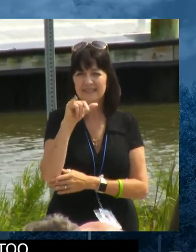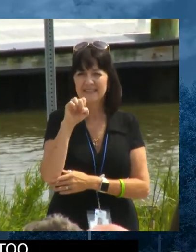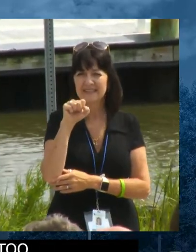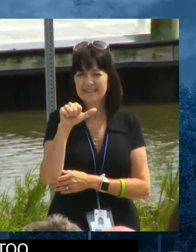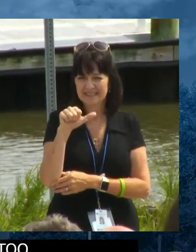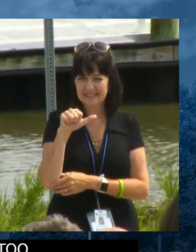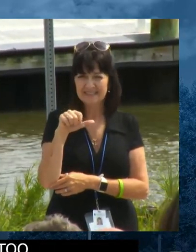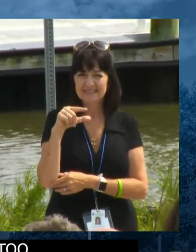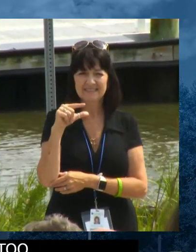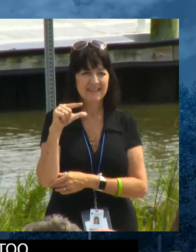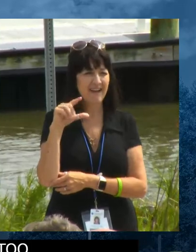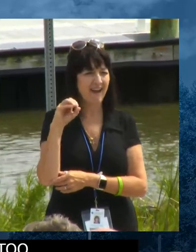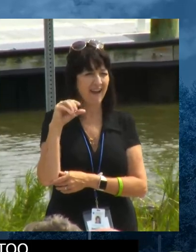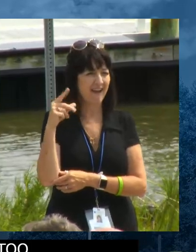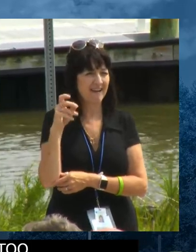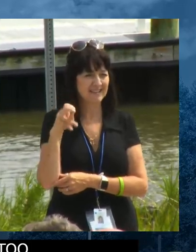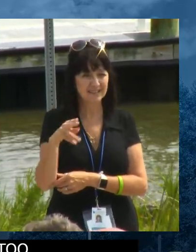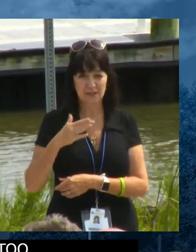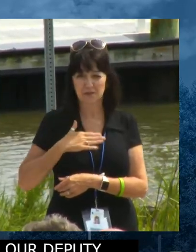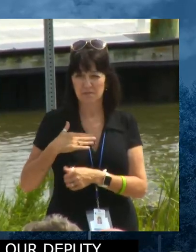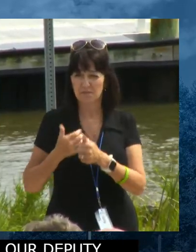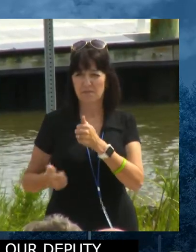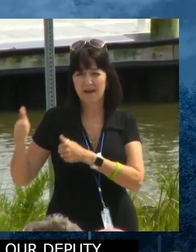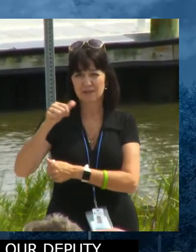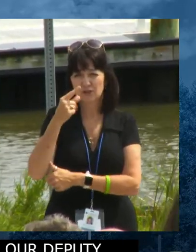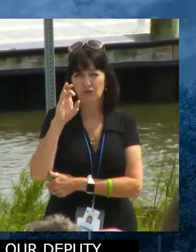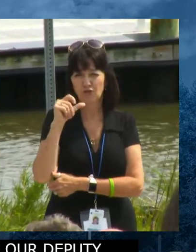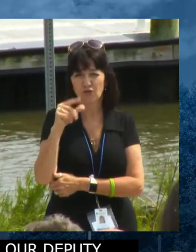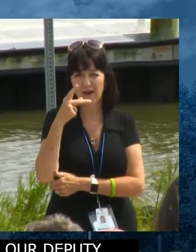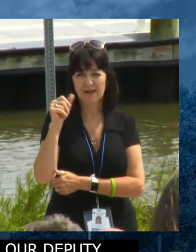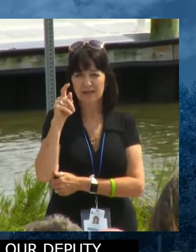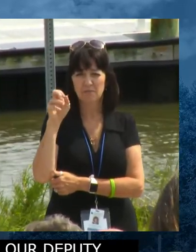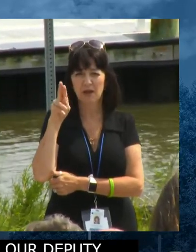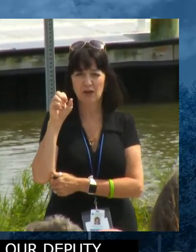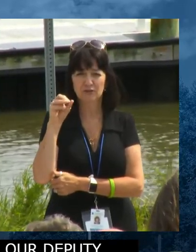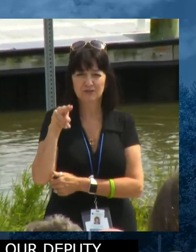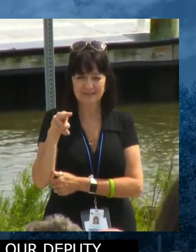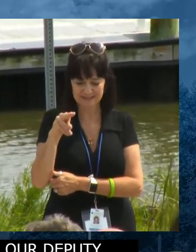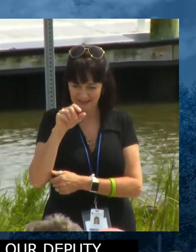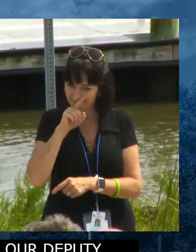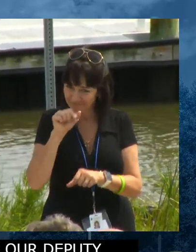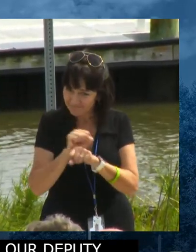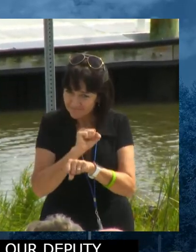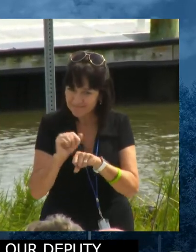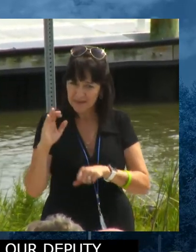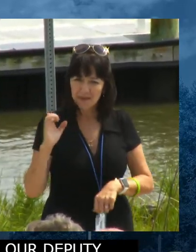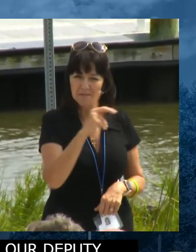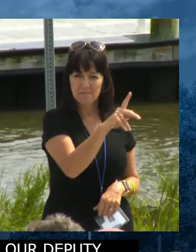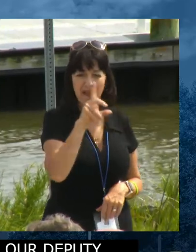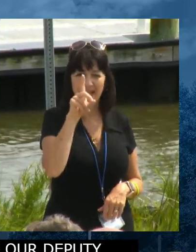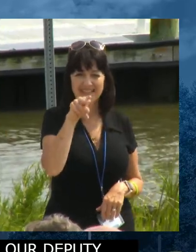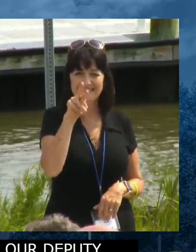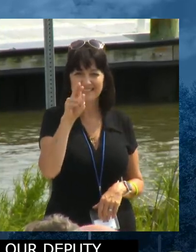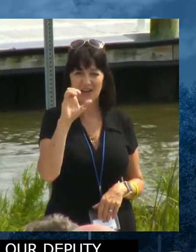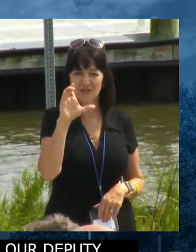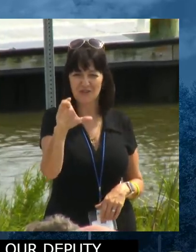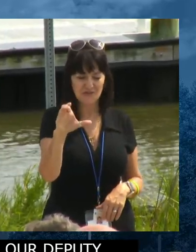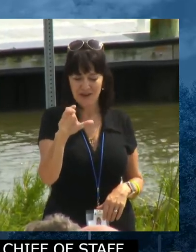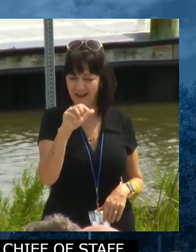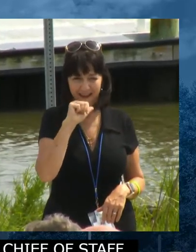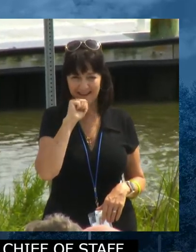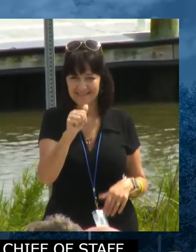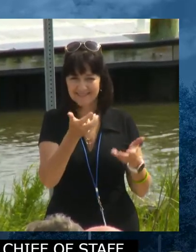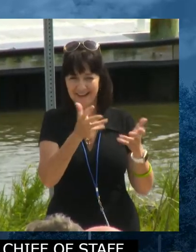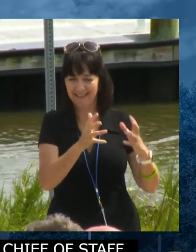The governor mentioned my chief of staff, Greg Patterson, who is back at den rec, and we are not going to let him go. We're not going to let him go